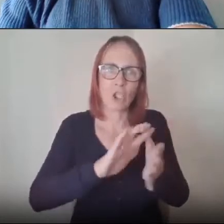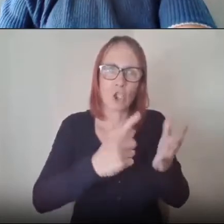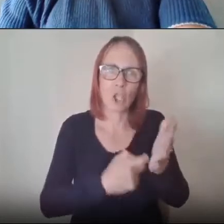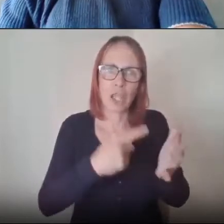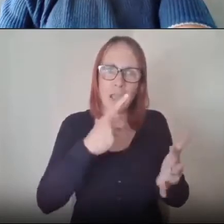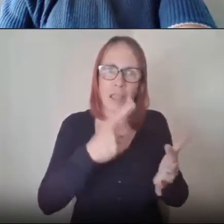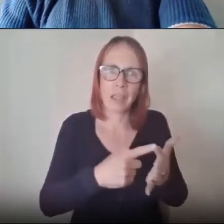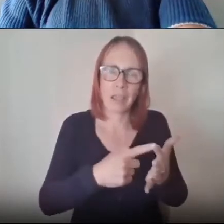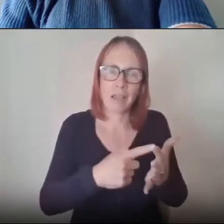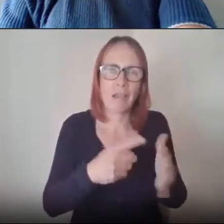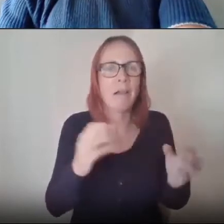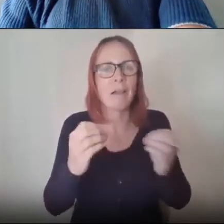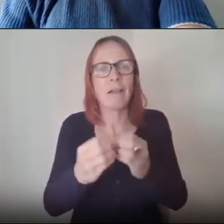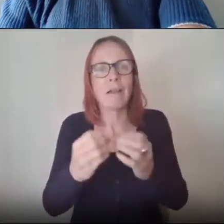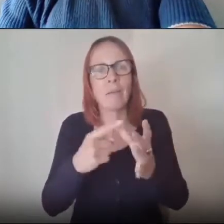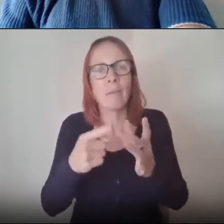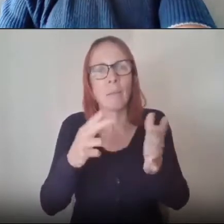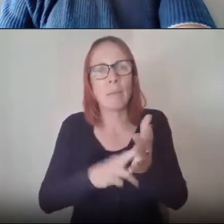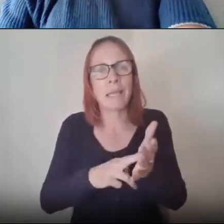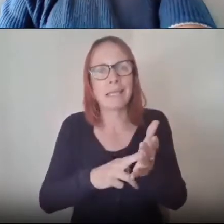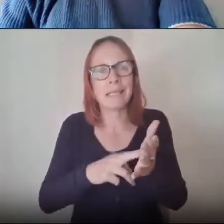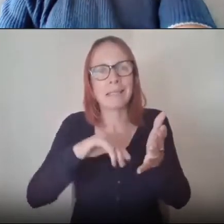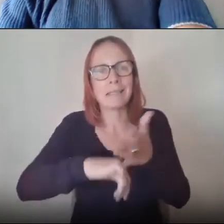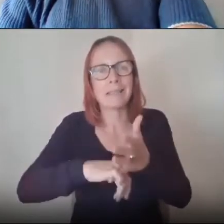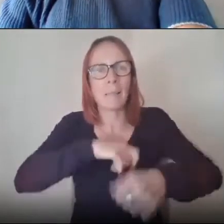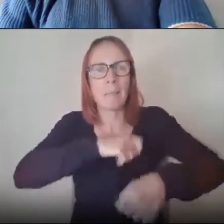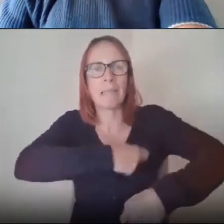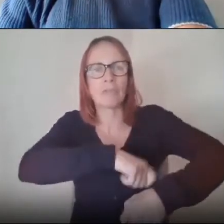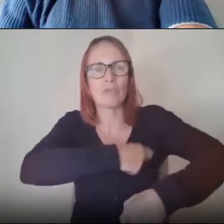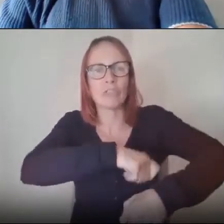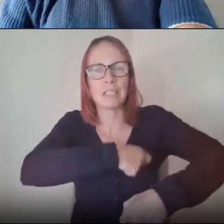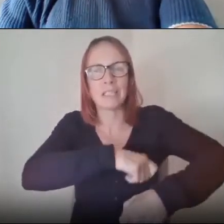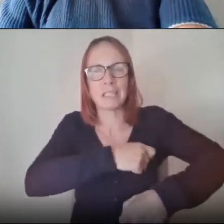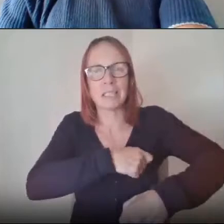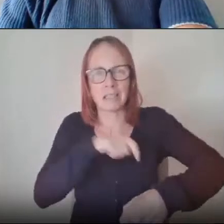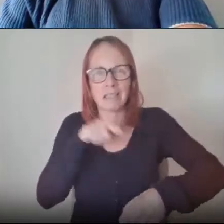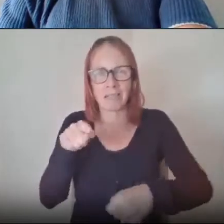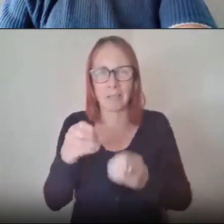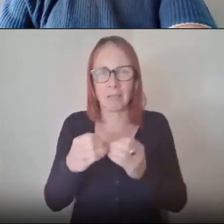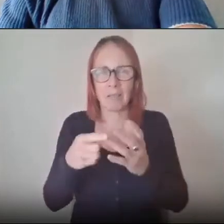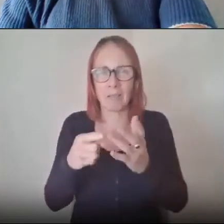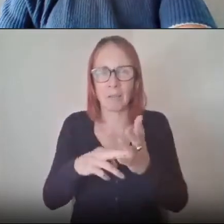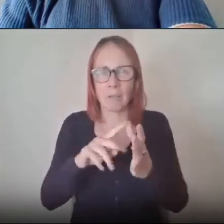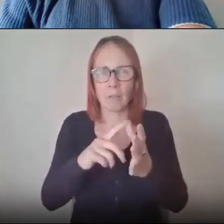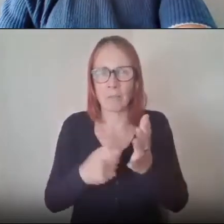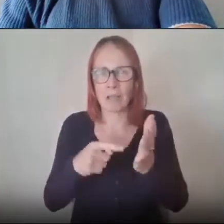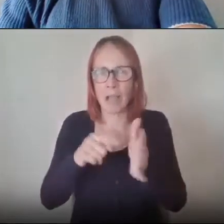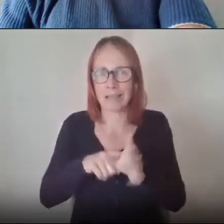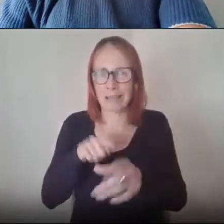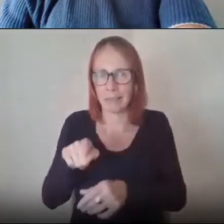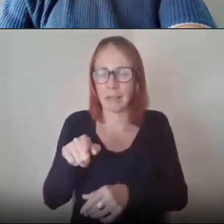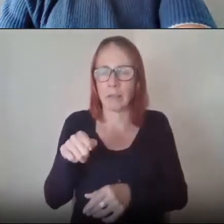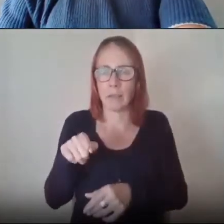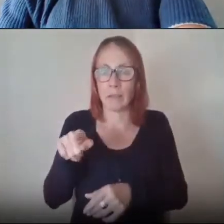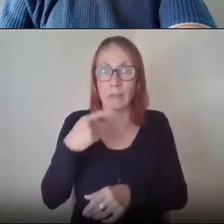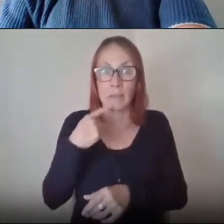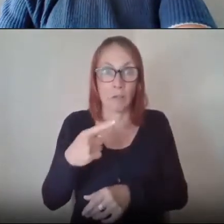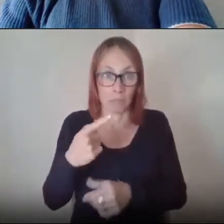the bakery who the bakery is in in our area and they agreed to give us free produce